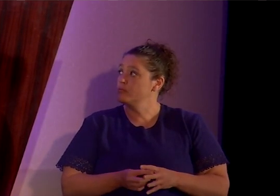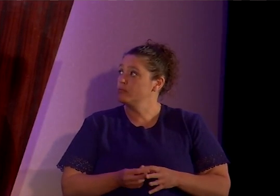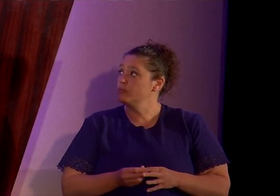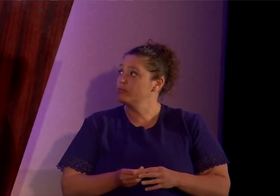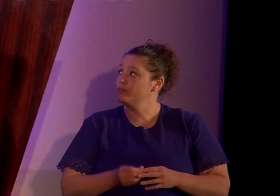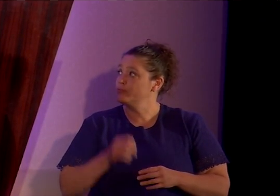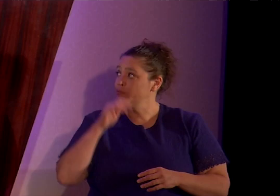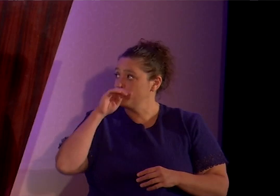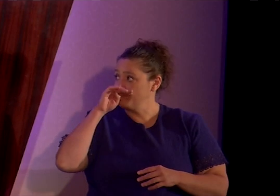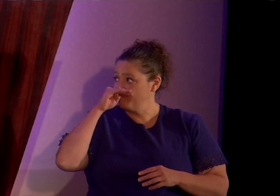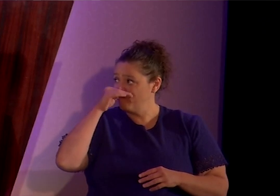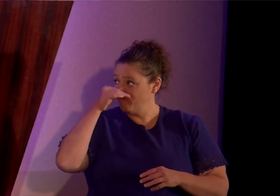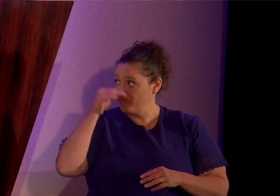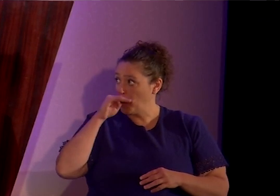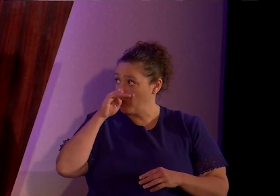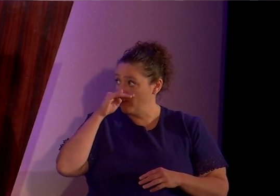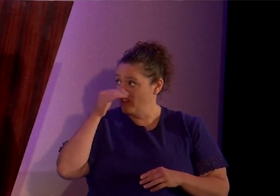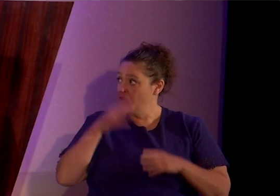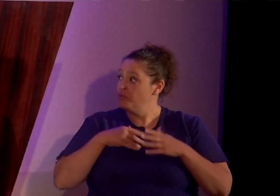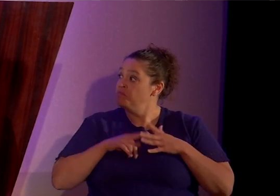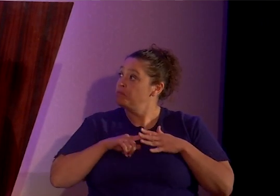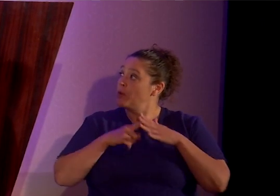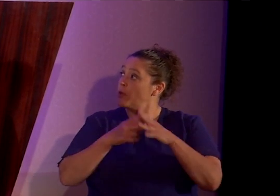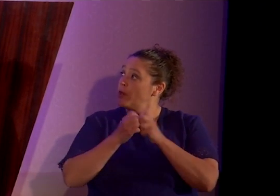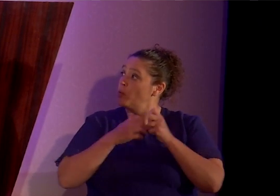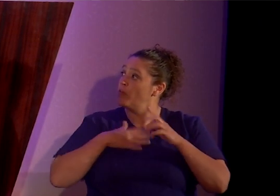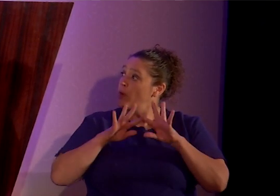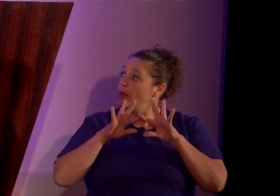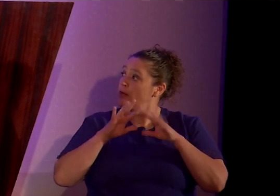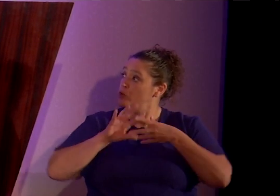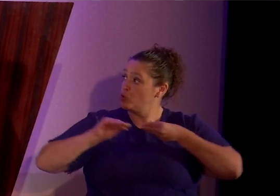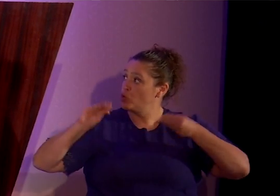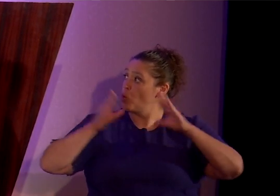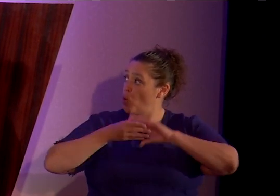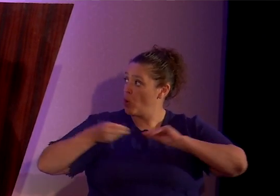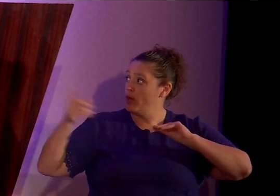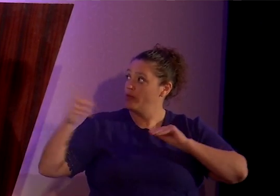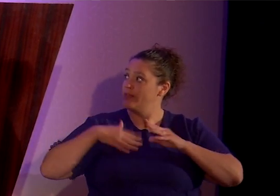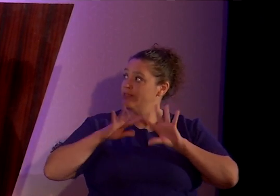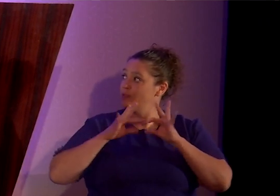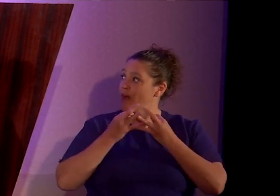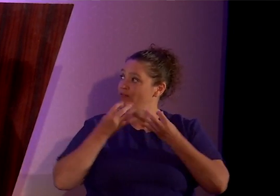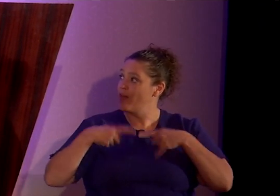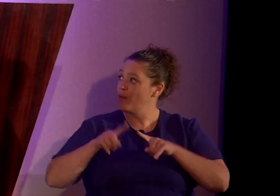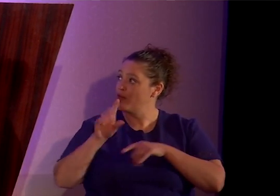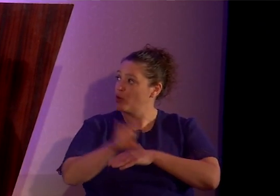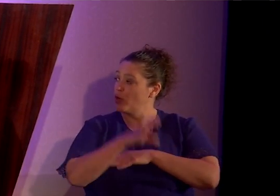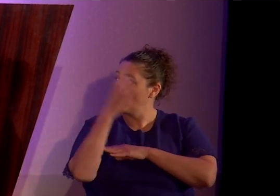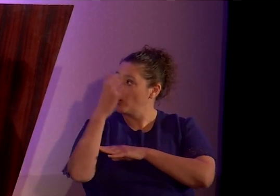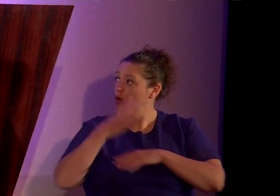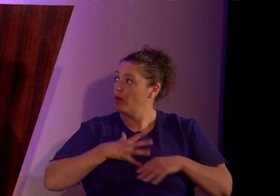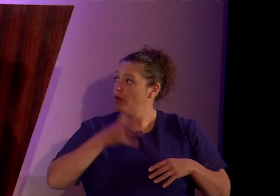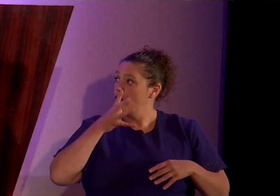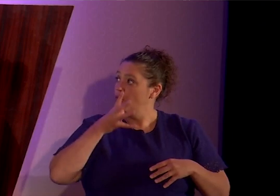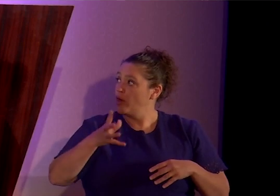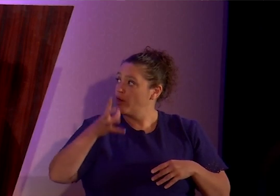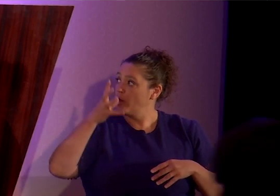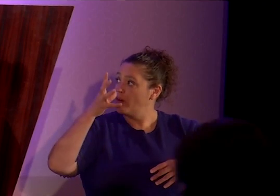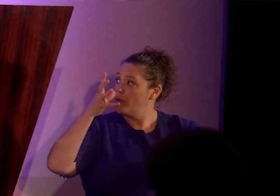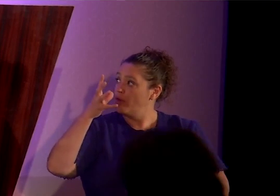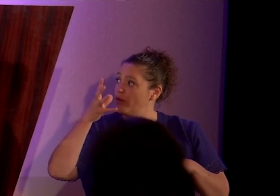So we'll begin with my story. This is my family here at Christmas. My grandmother, granddaught,